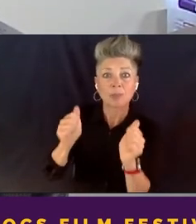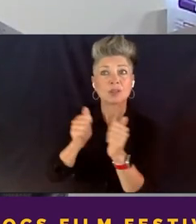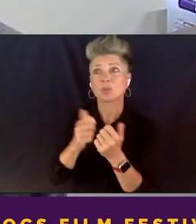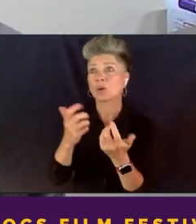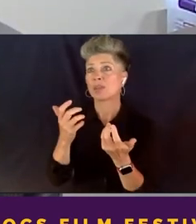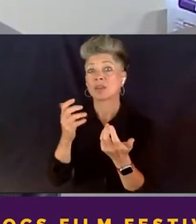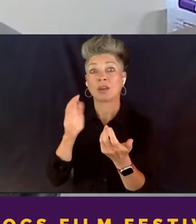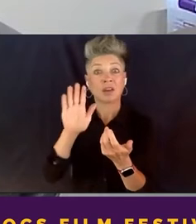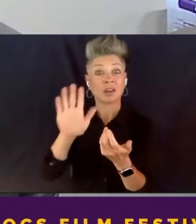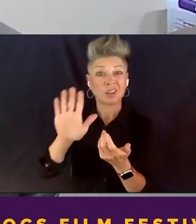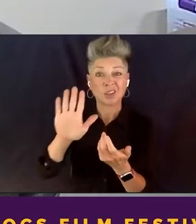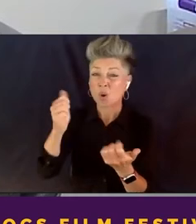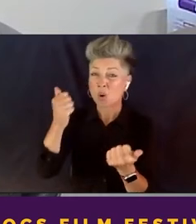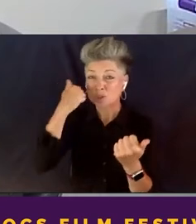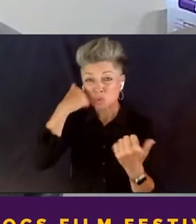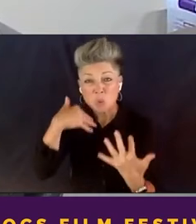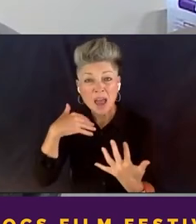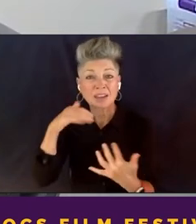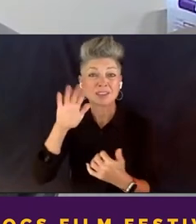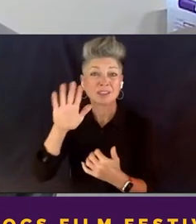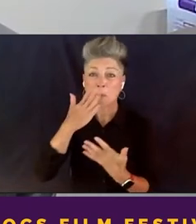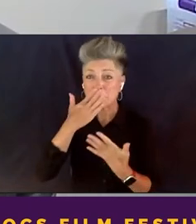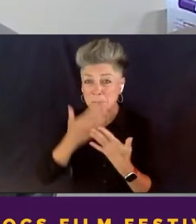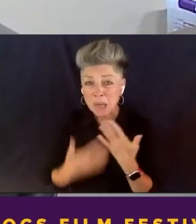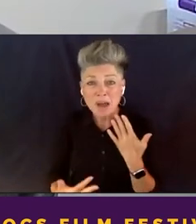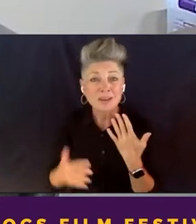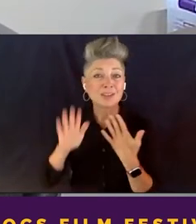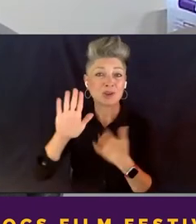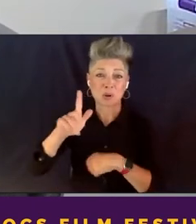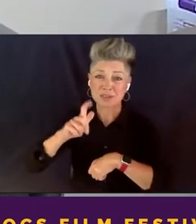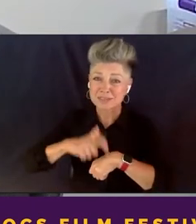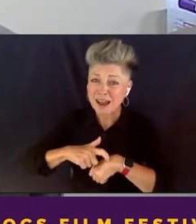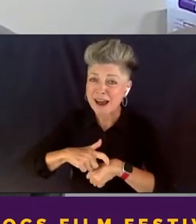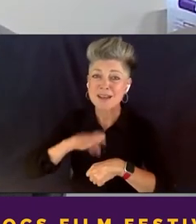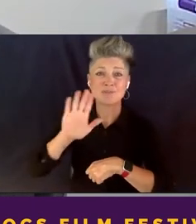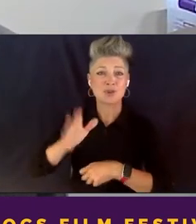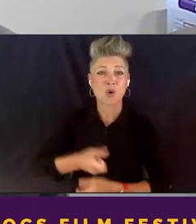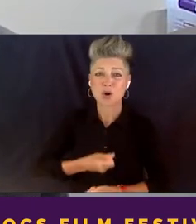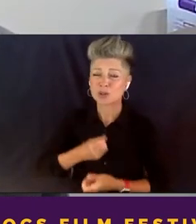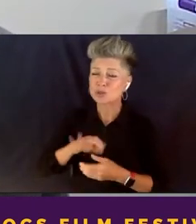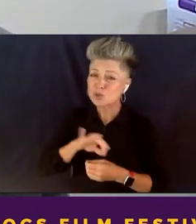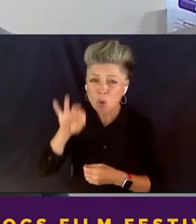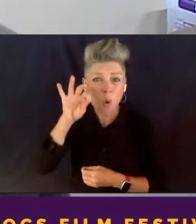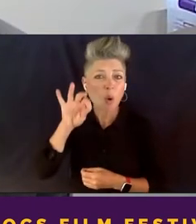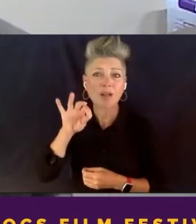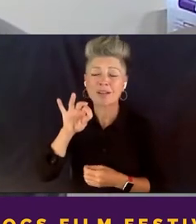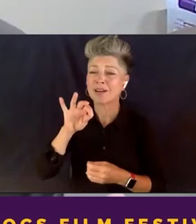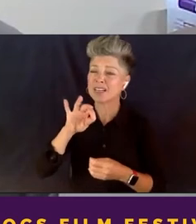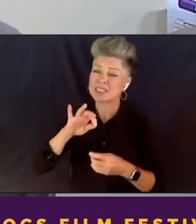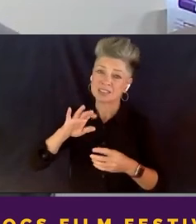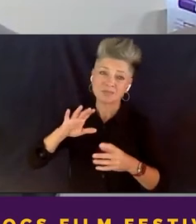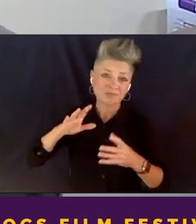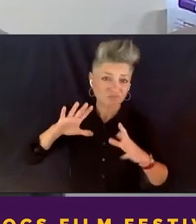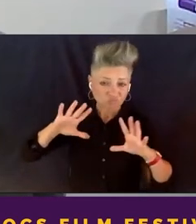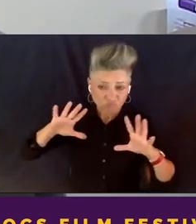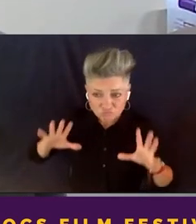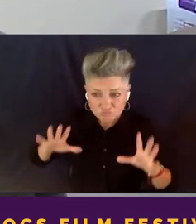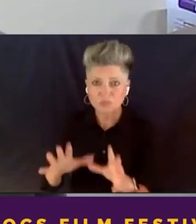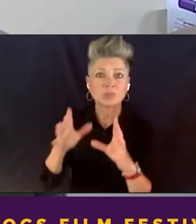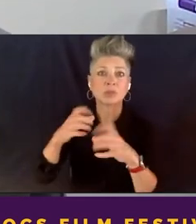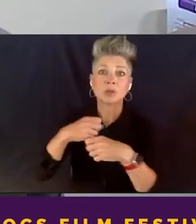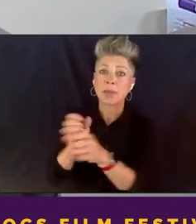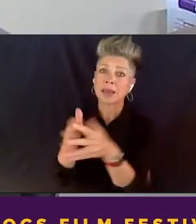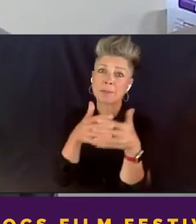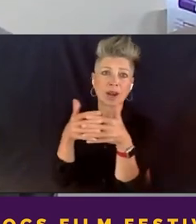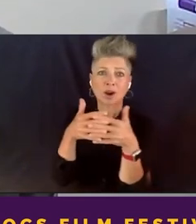sweat, investing your blood, investing your essence and making America a better place. This is what America is.